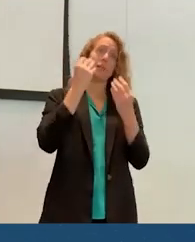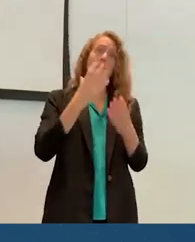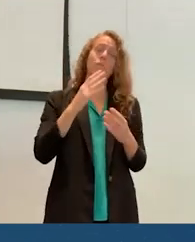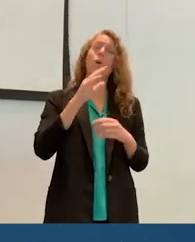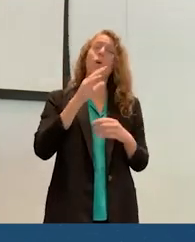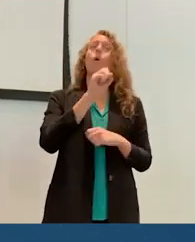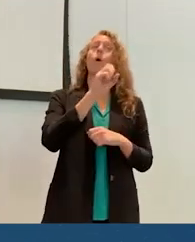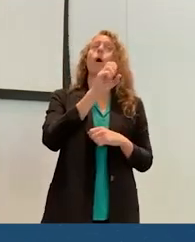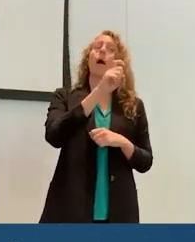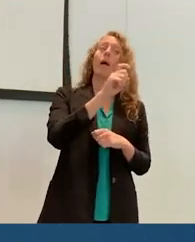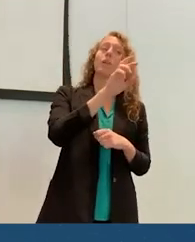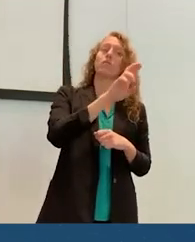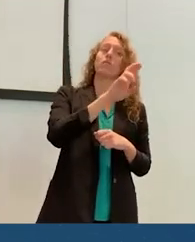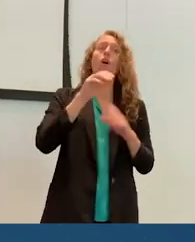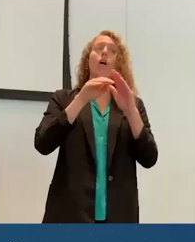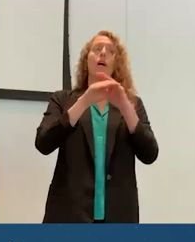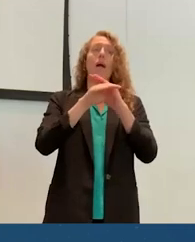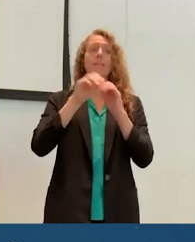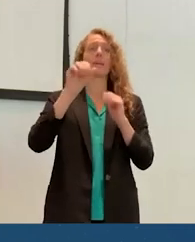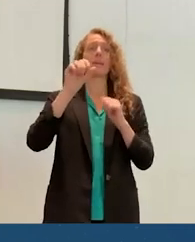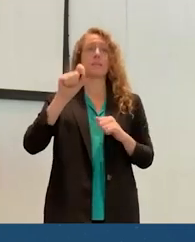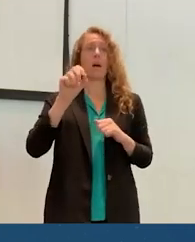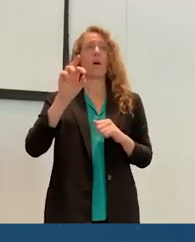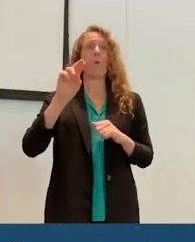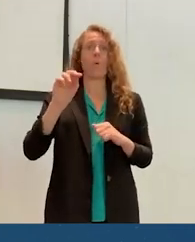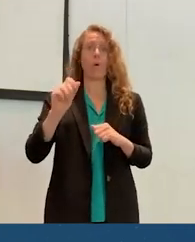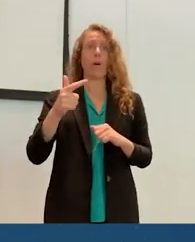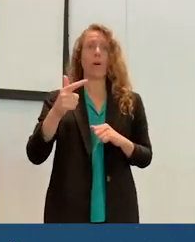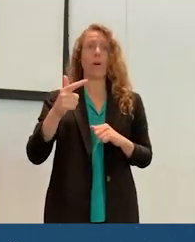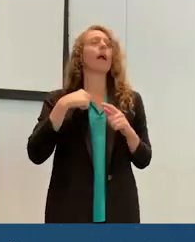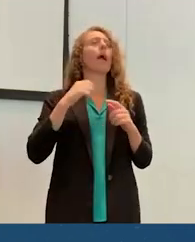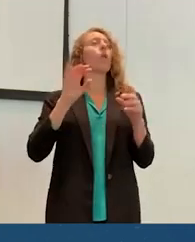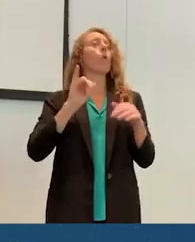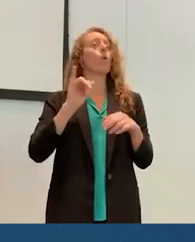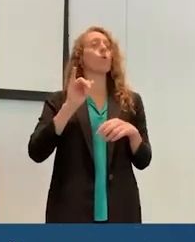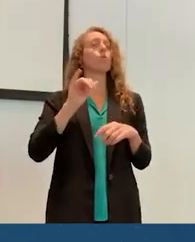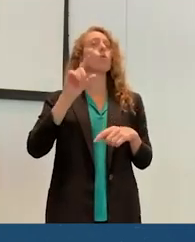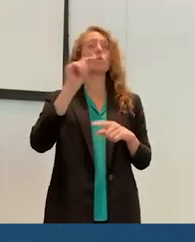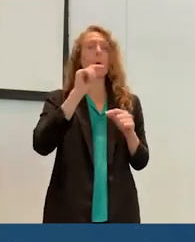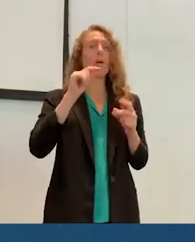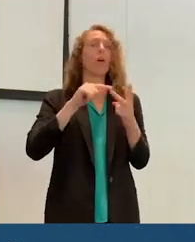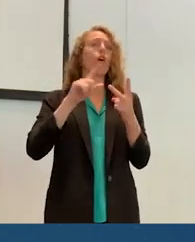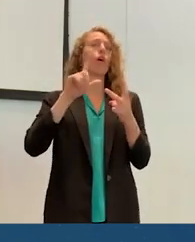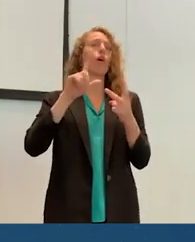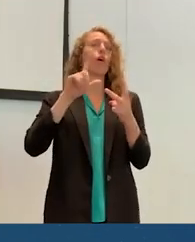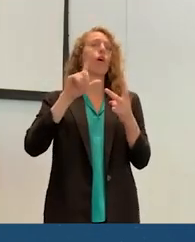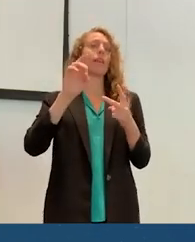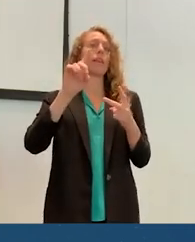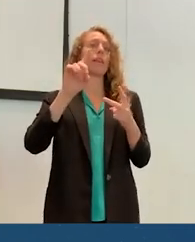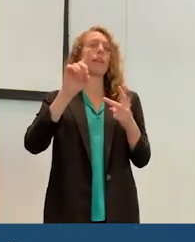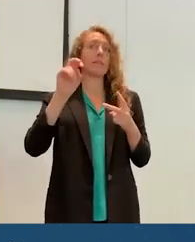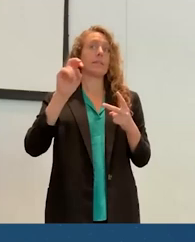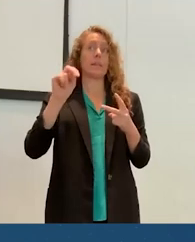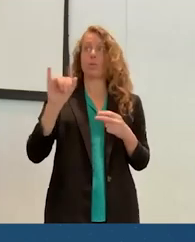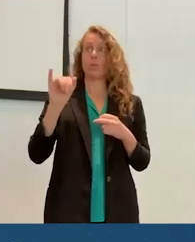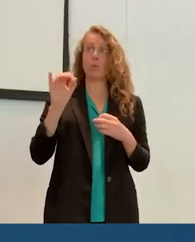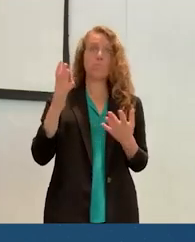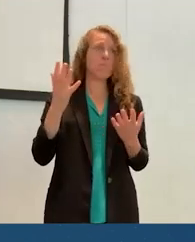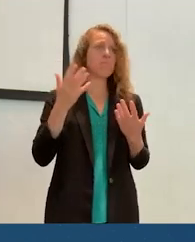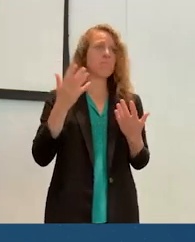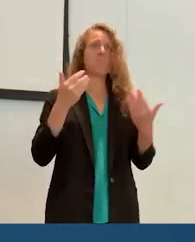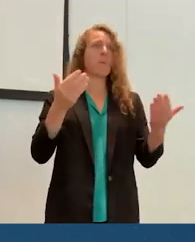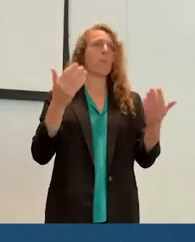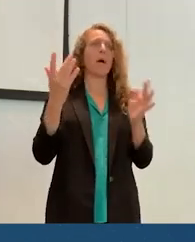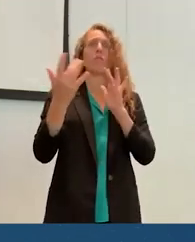.org. Um, and we're on, uh, Twitter and LinkedIn. So feel free to reach out. Um, if you know of somebody that's doing great